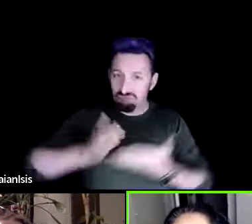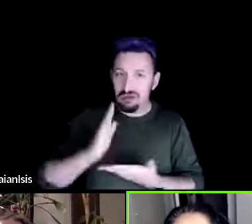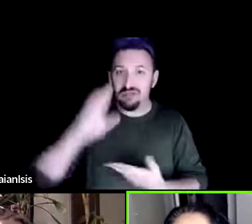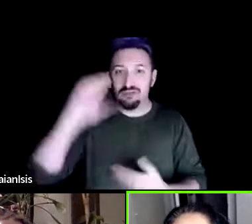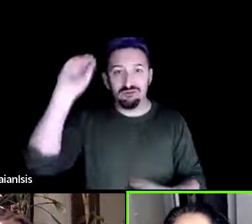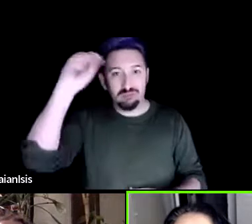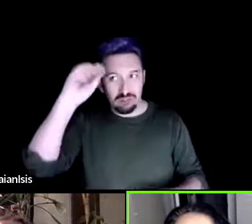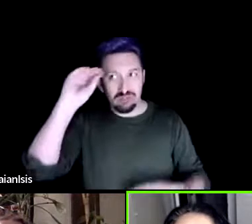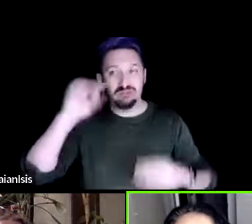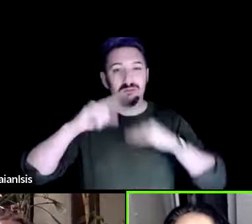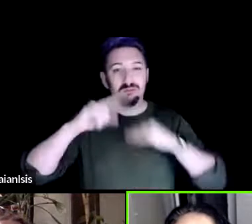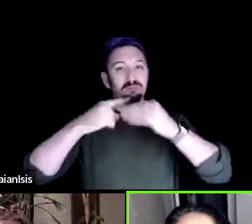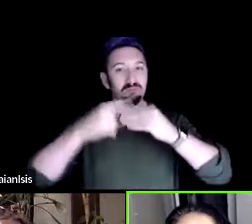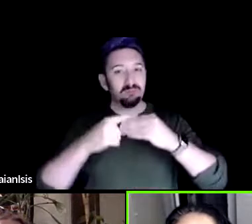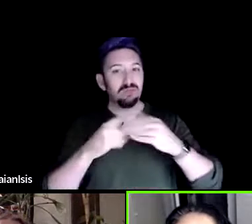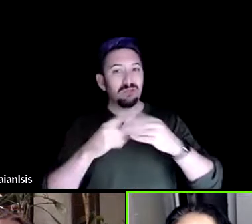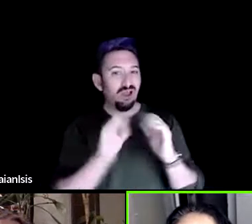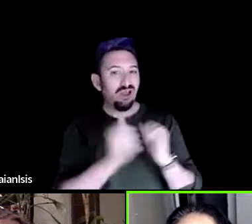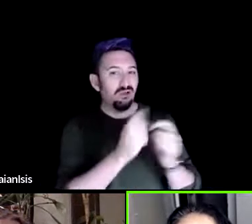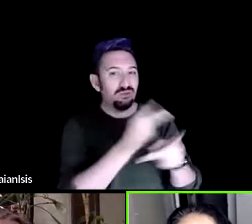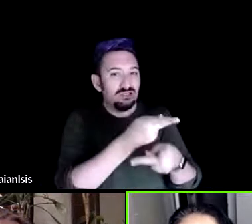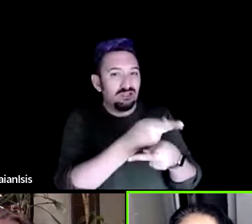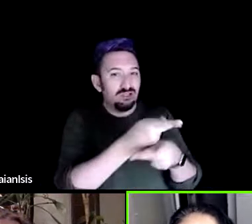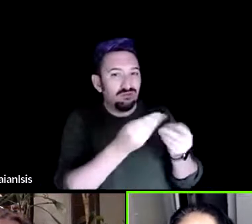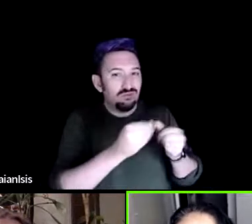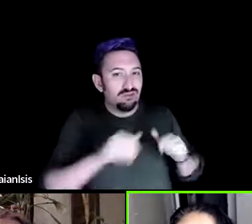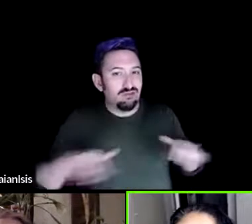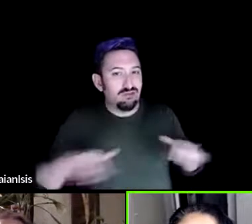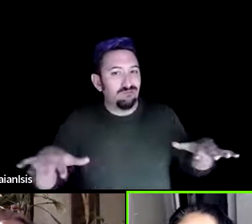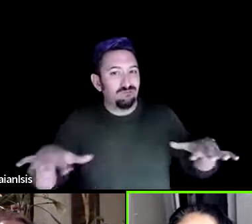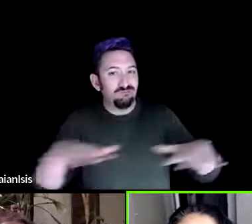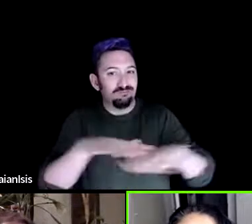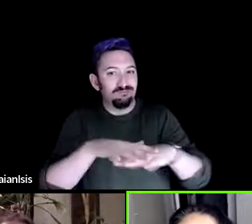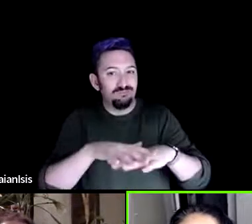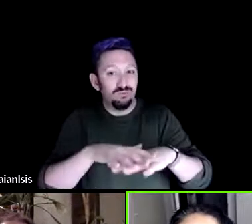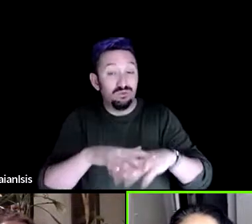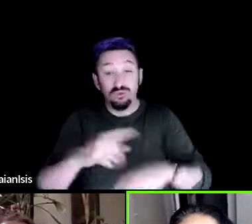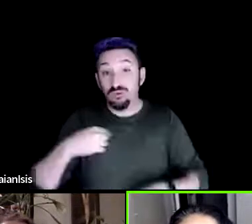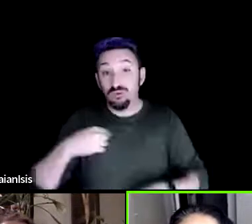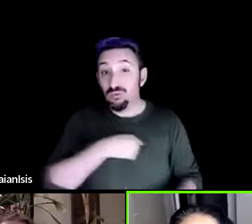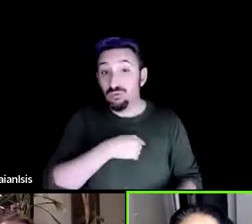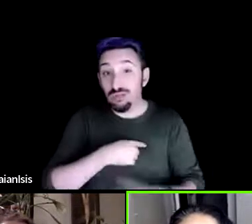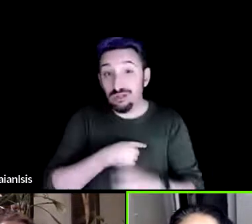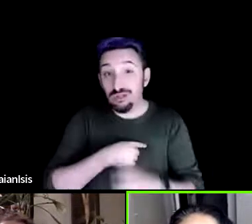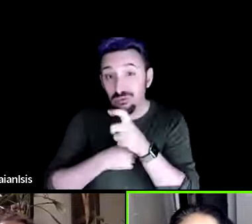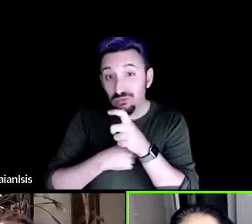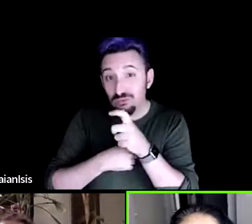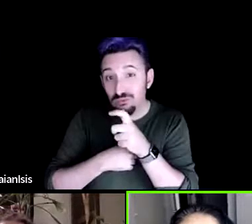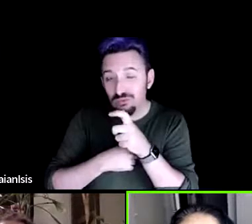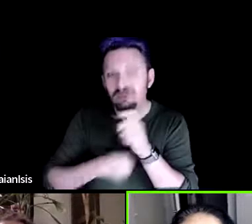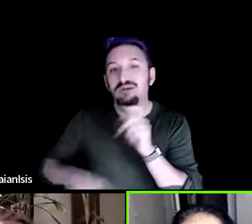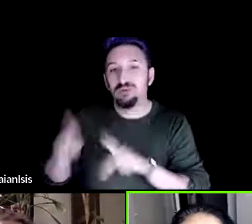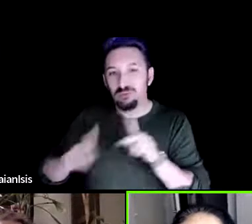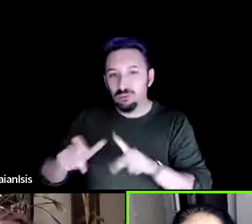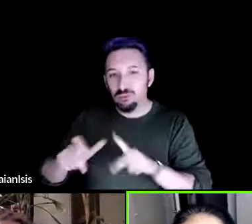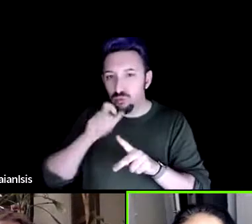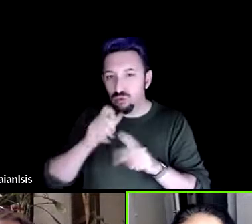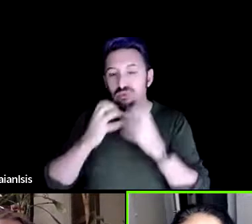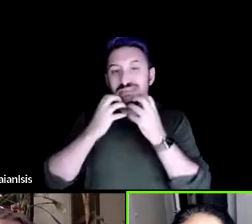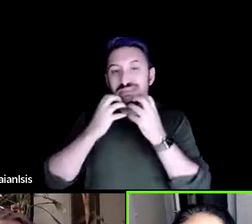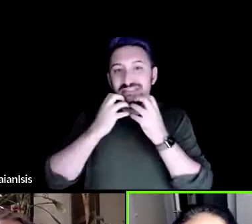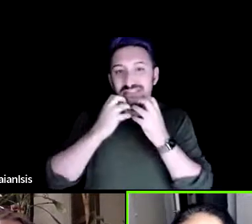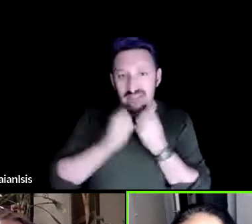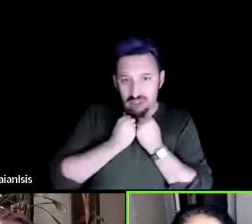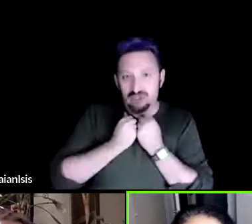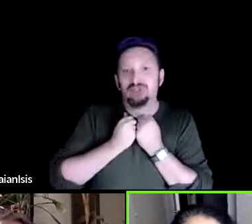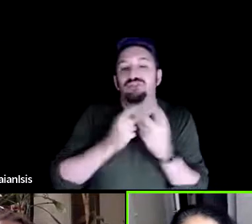and so we being the people that want to care and tend to those lands i think we need to take that responsibility